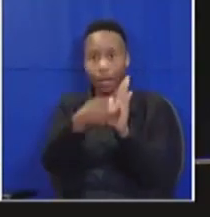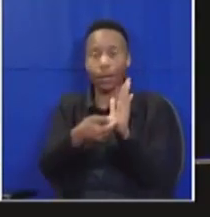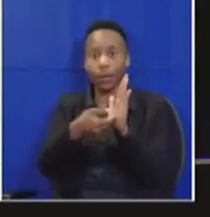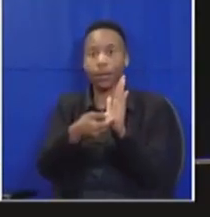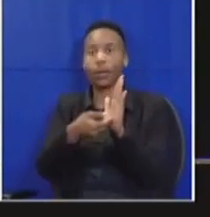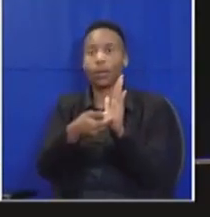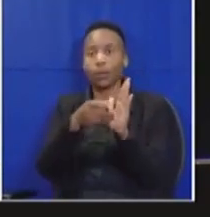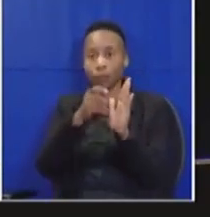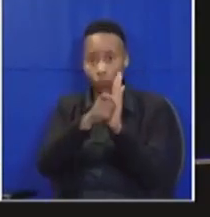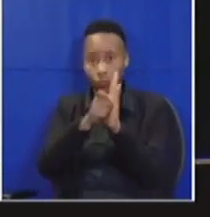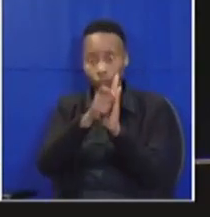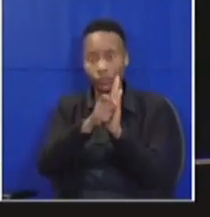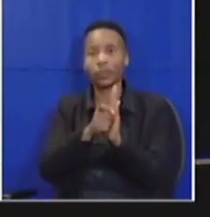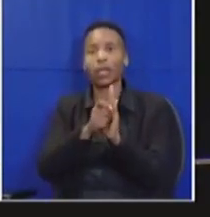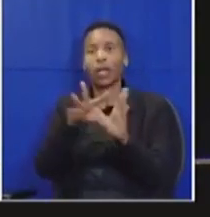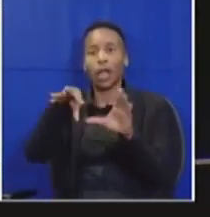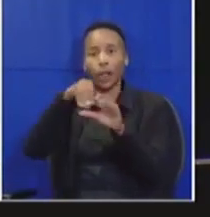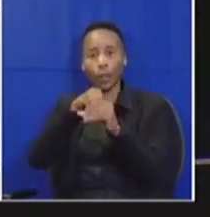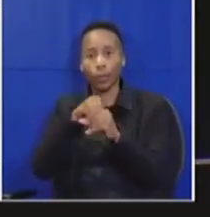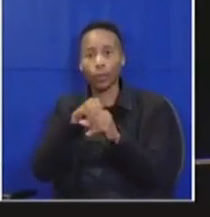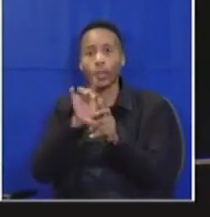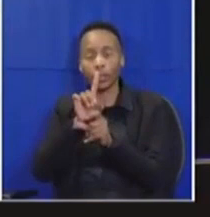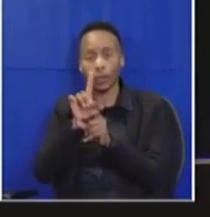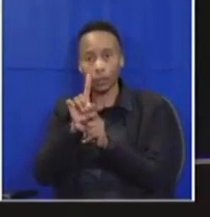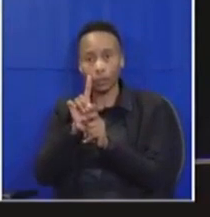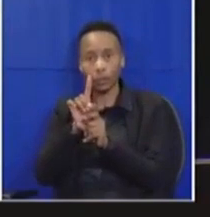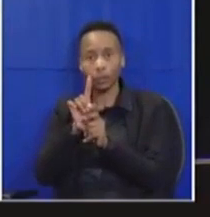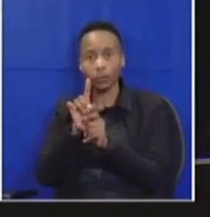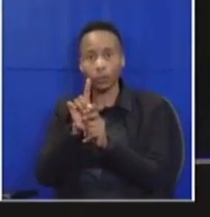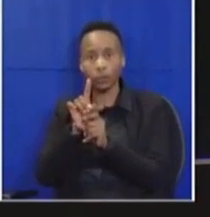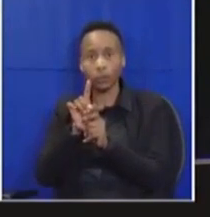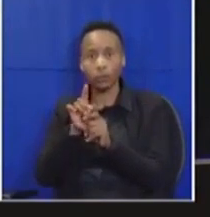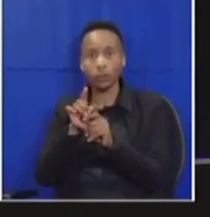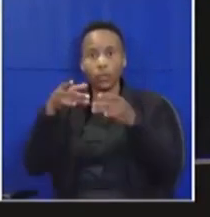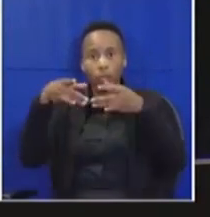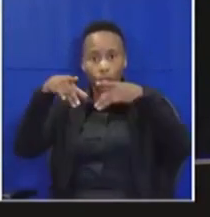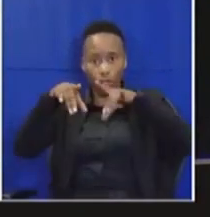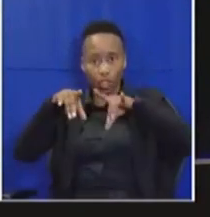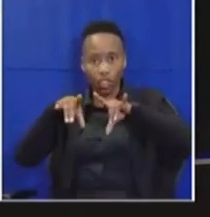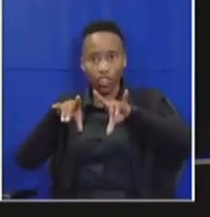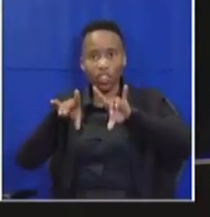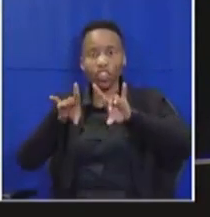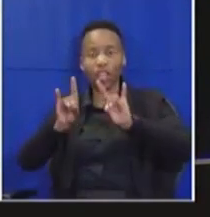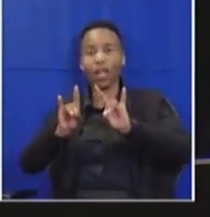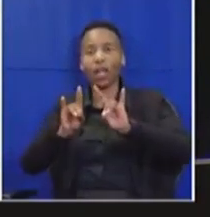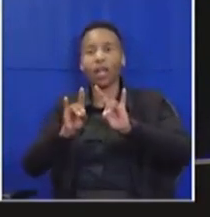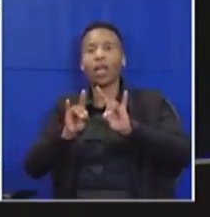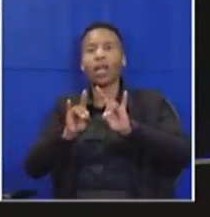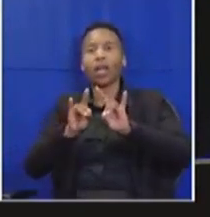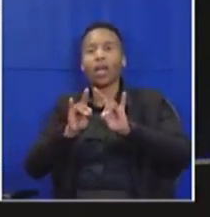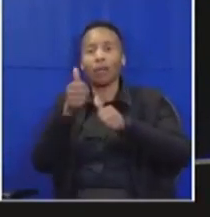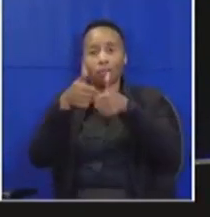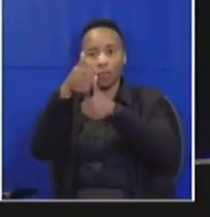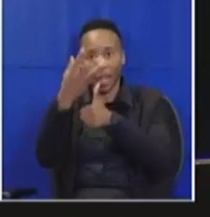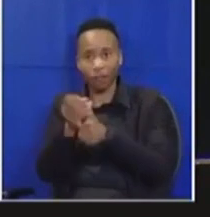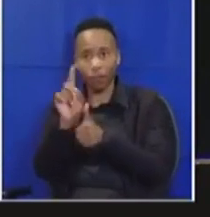the discretion that the the chair has the presiding officer has over